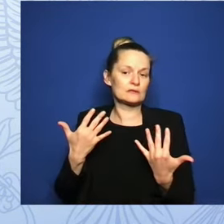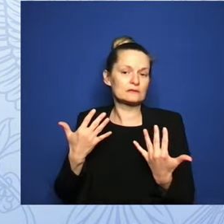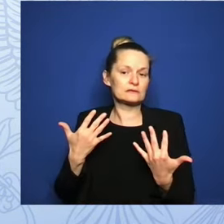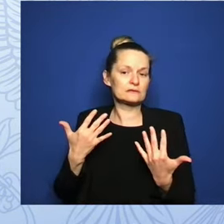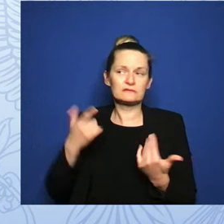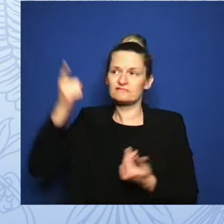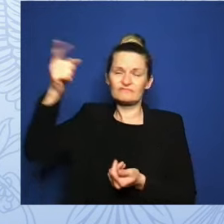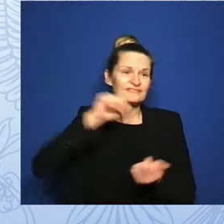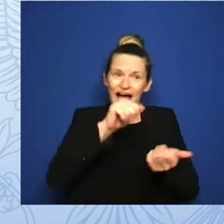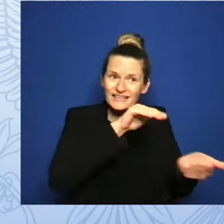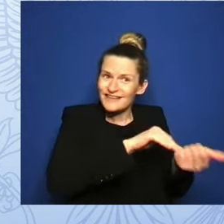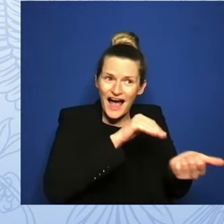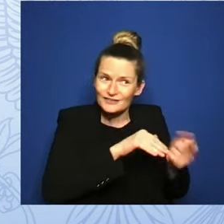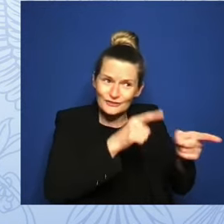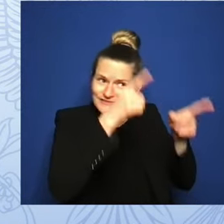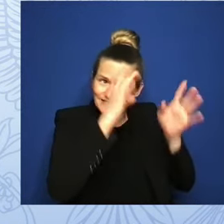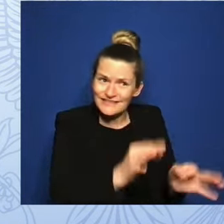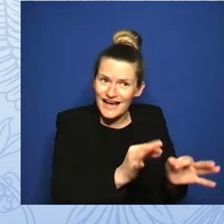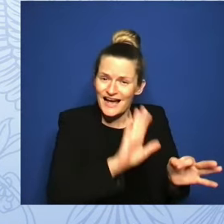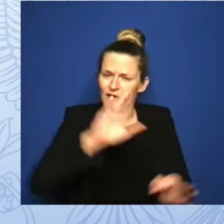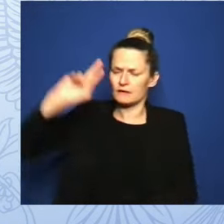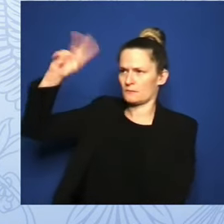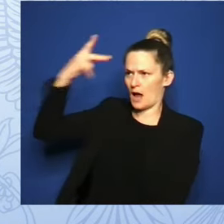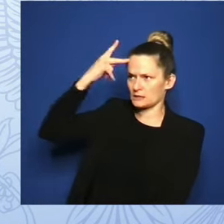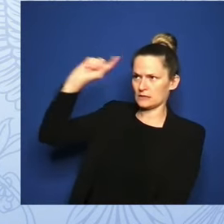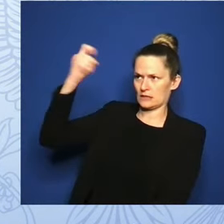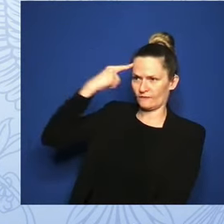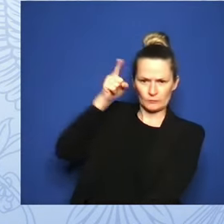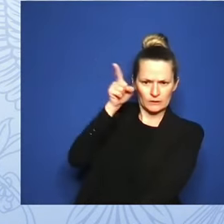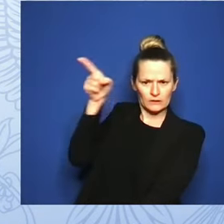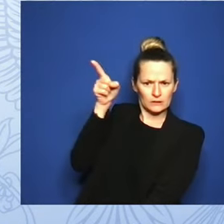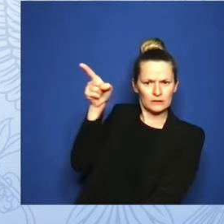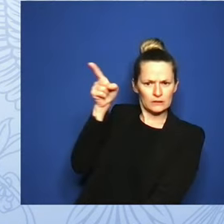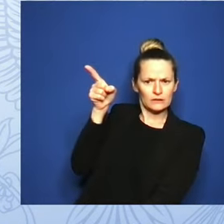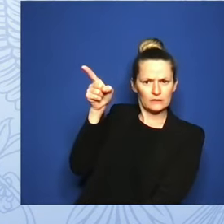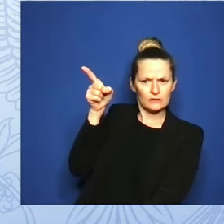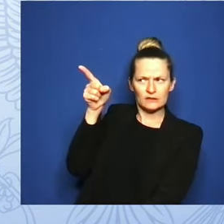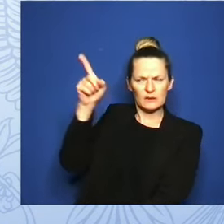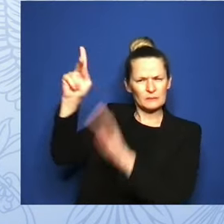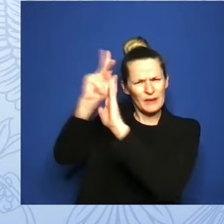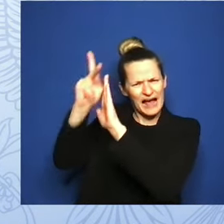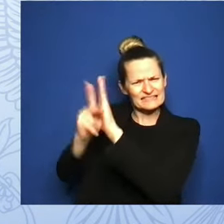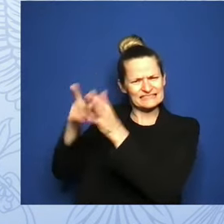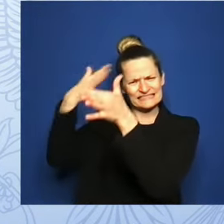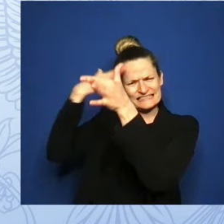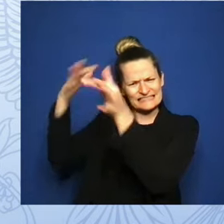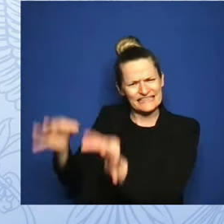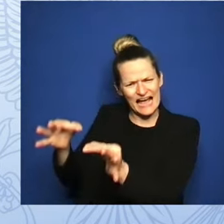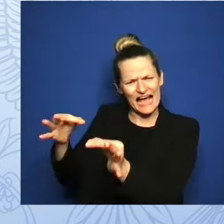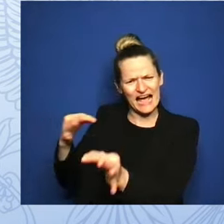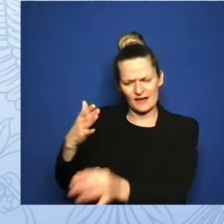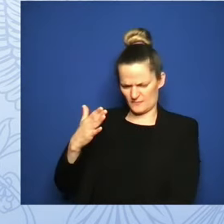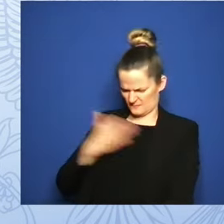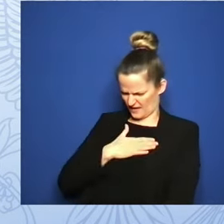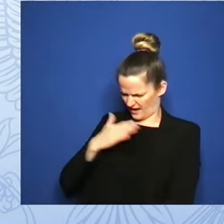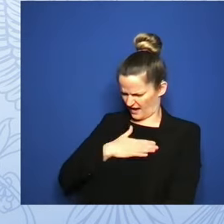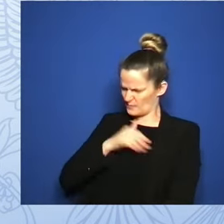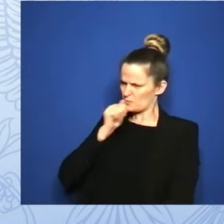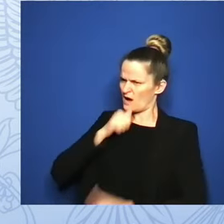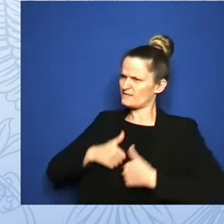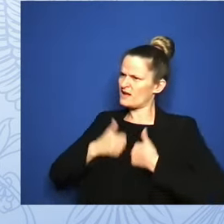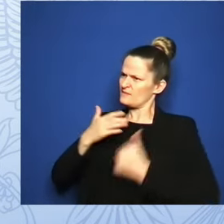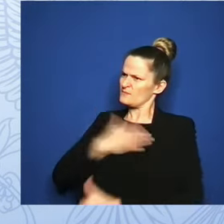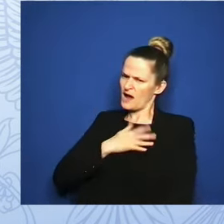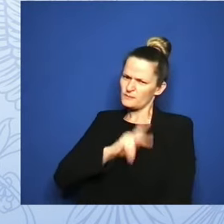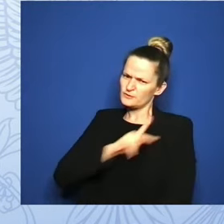essential health care policy decisions, very personal and private life decisions. We don't know if I